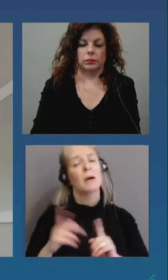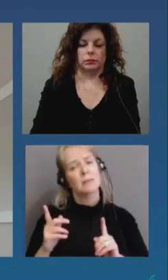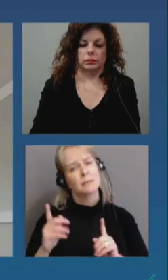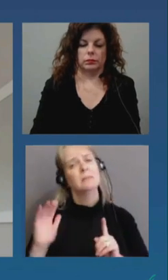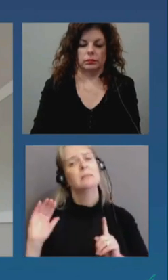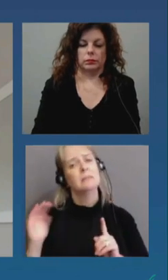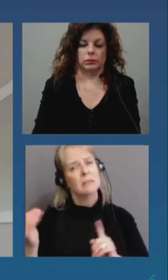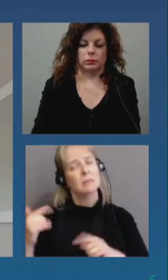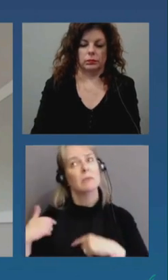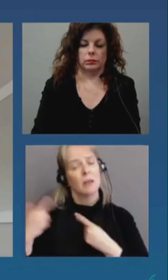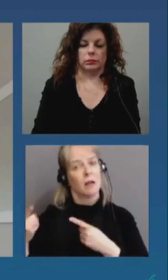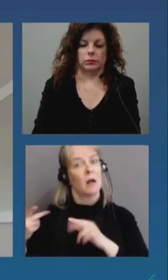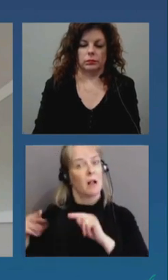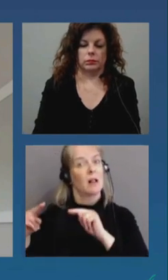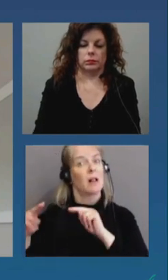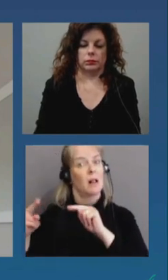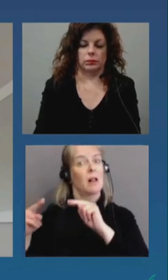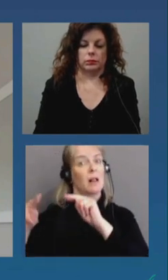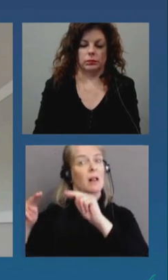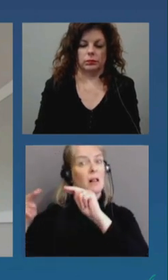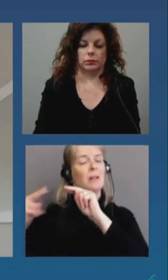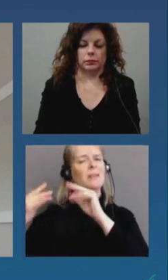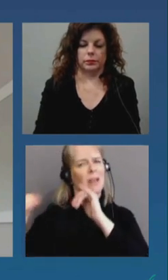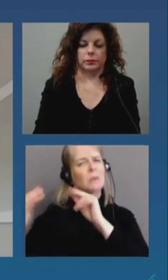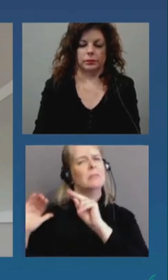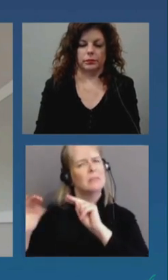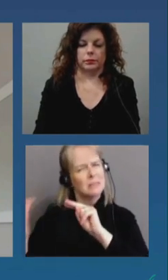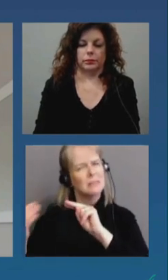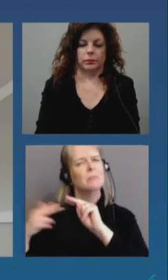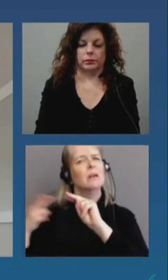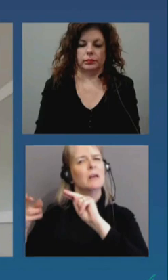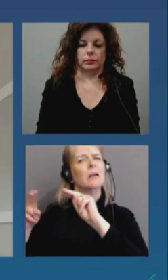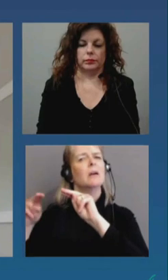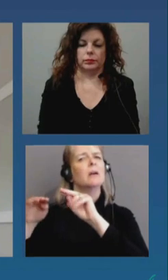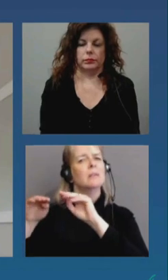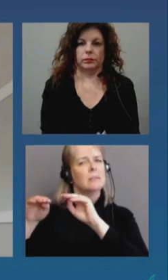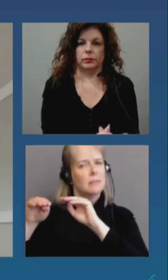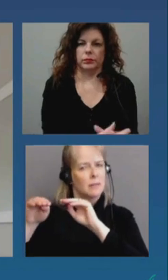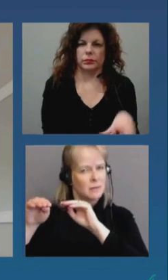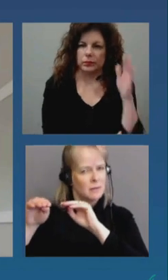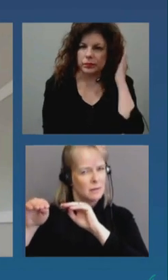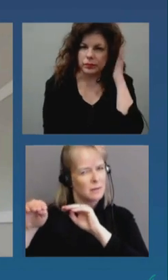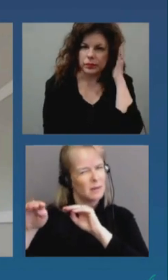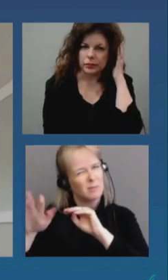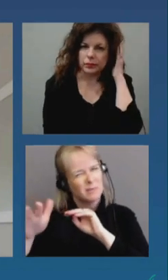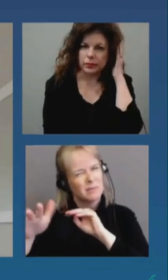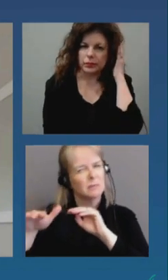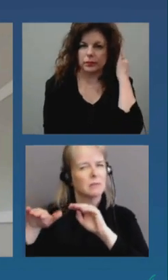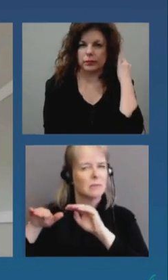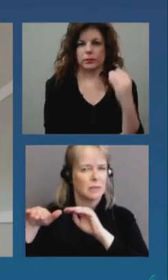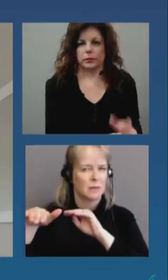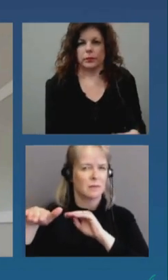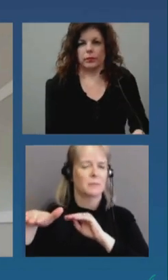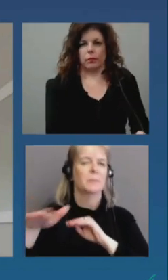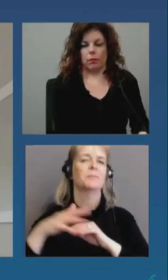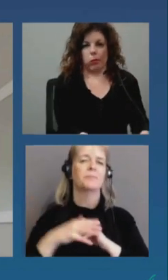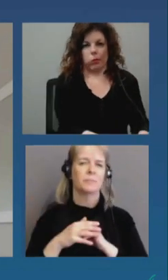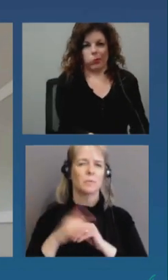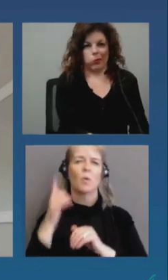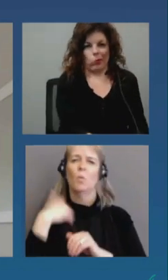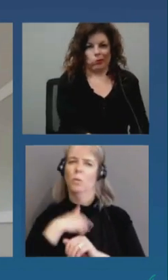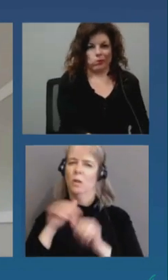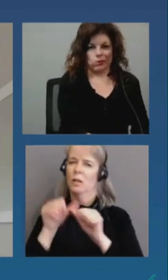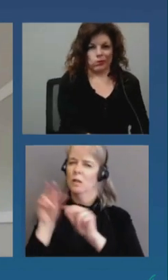and so that's certainly what we're watching for it's a later indicator it will um but yeah